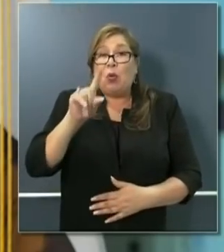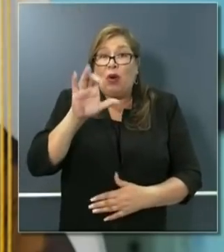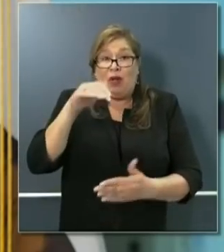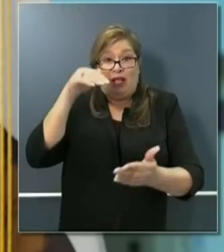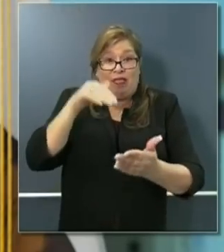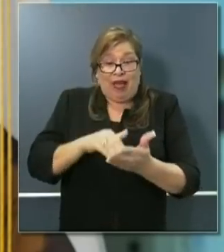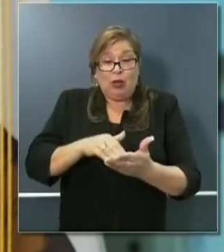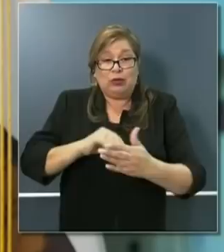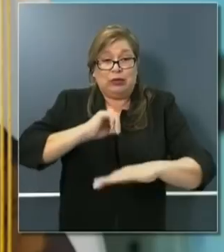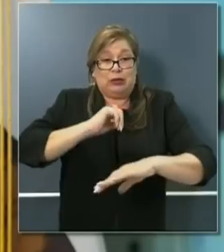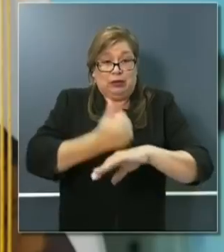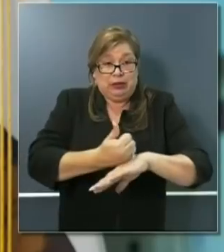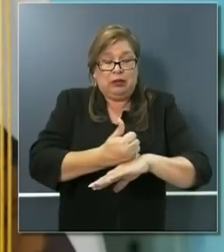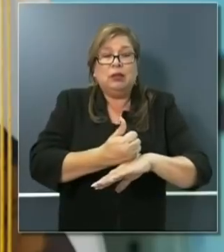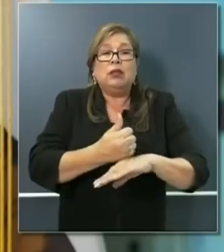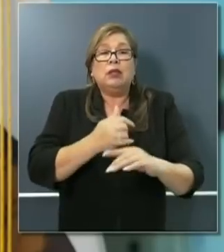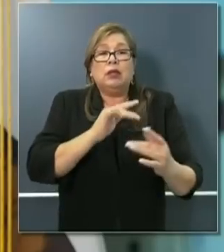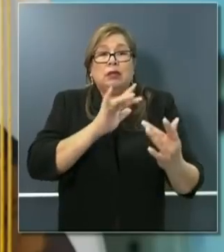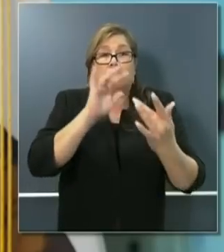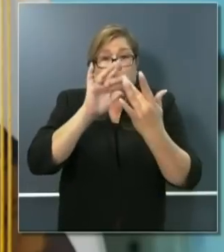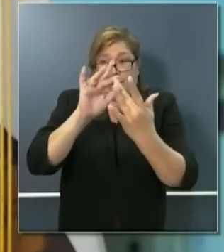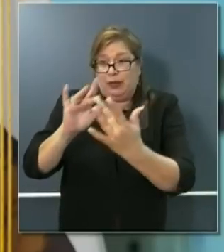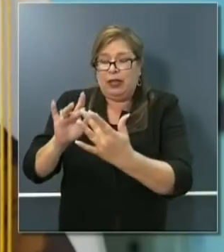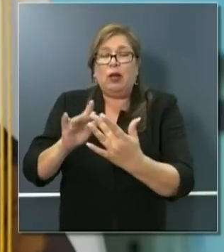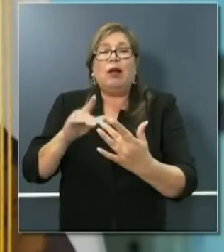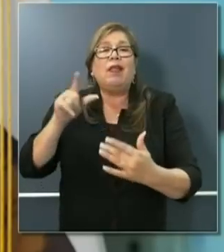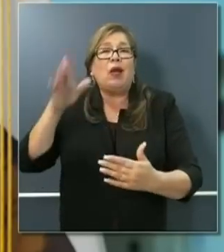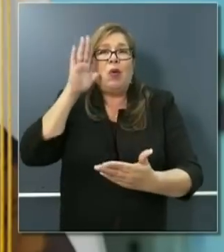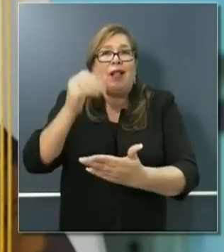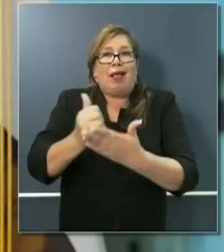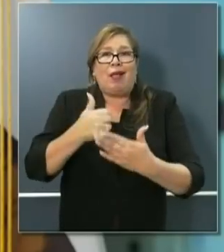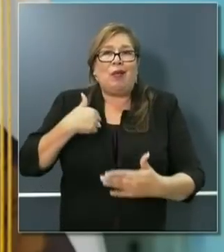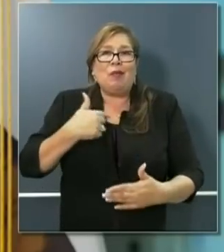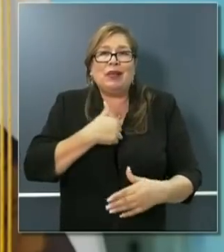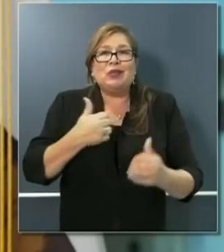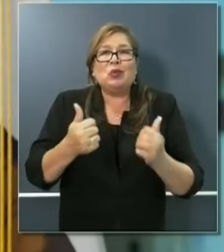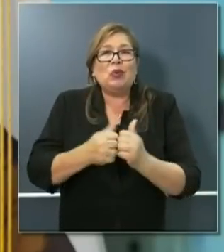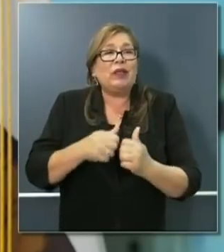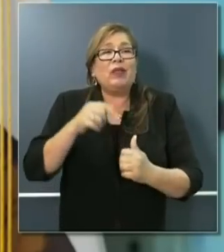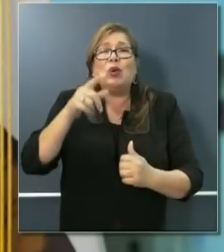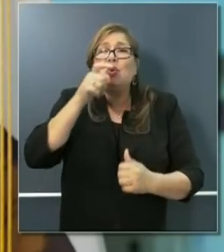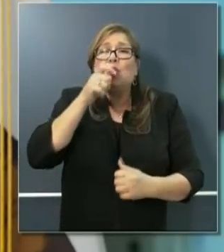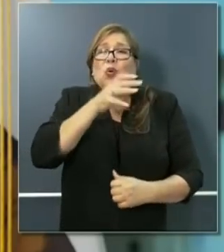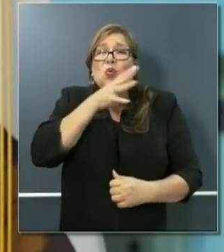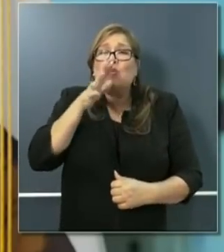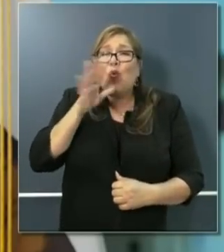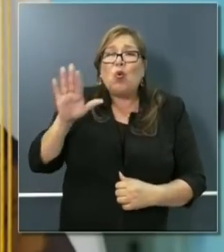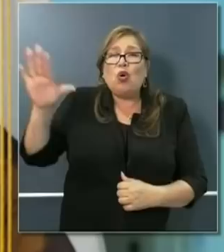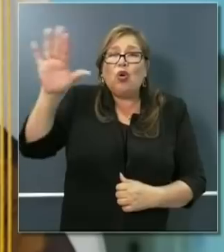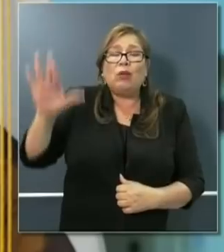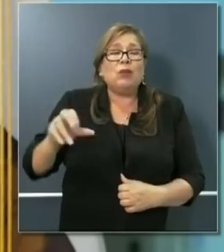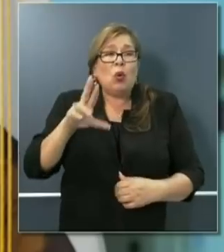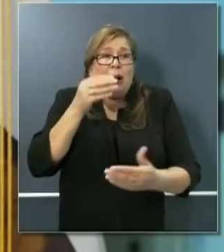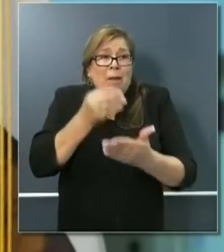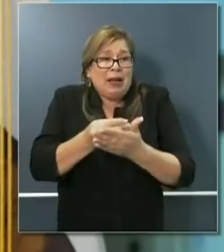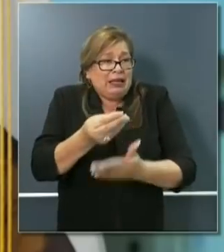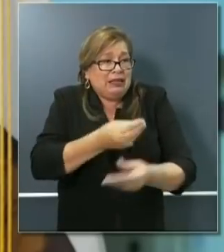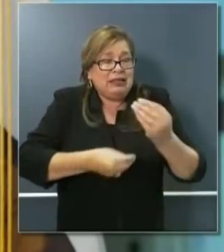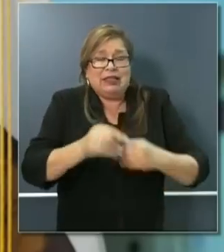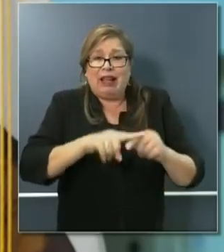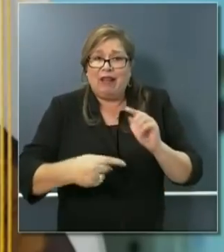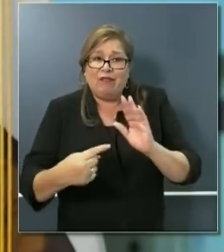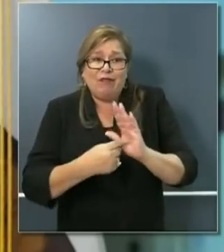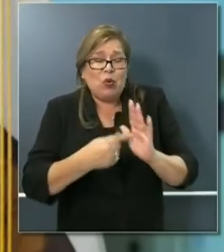will help us substantially address the digital divide issues, the rural issues, the equity issues that are